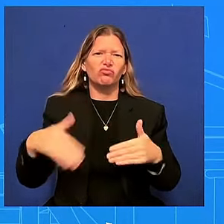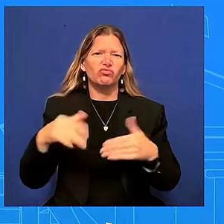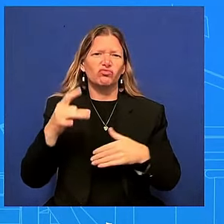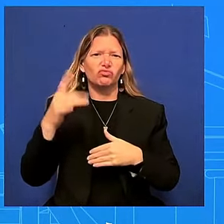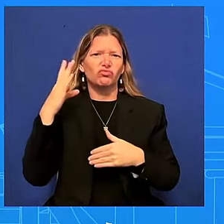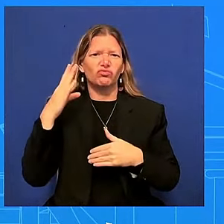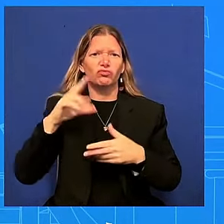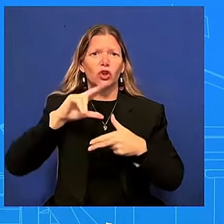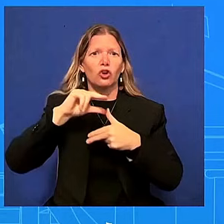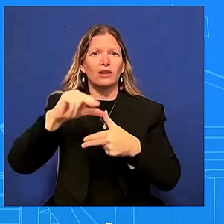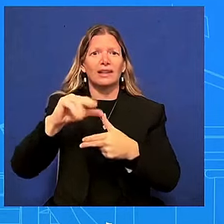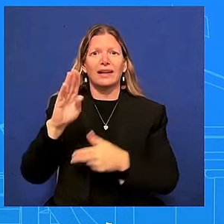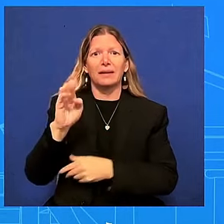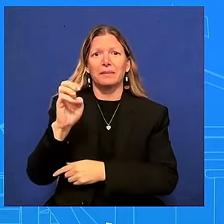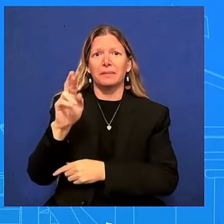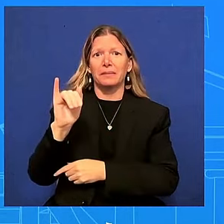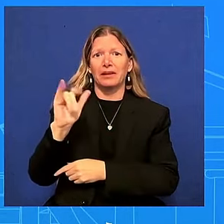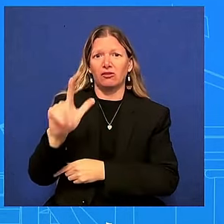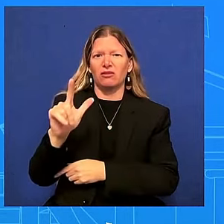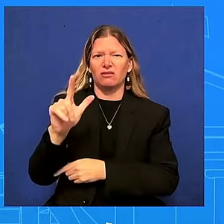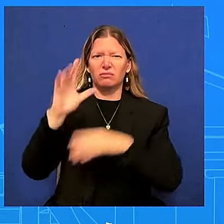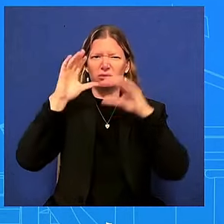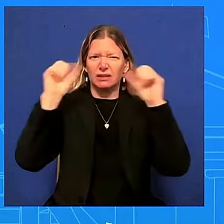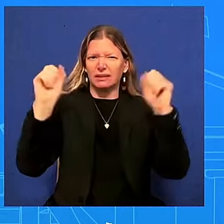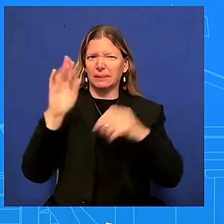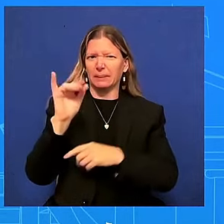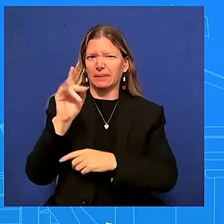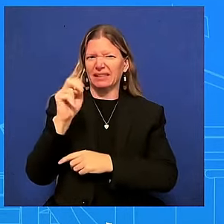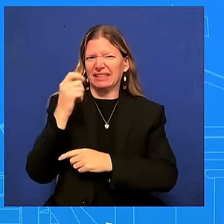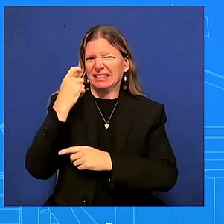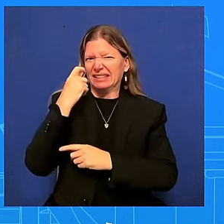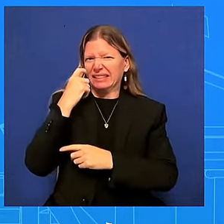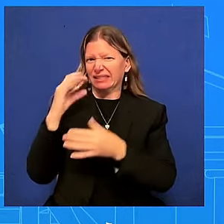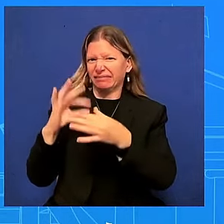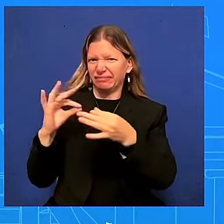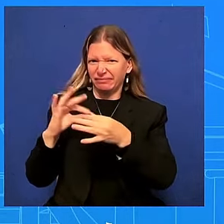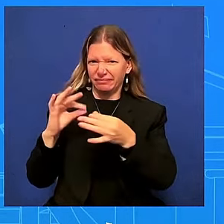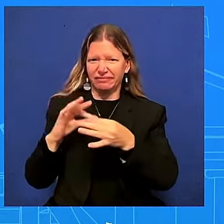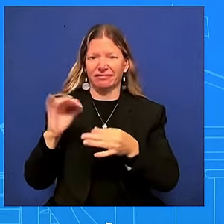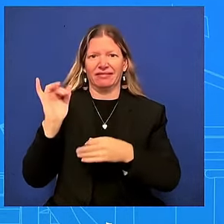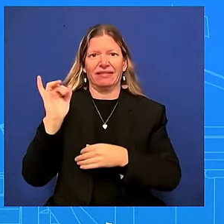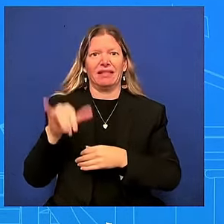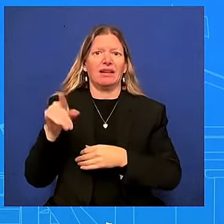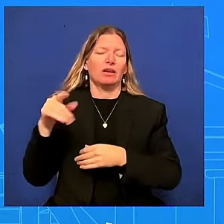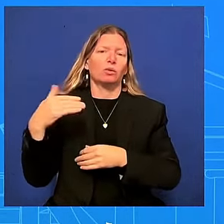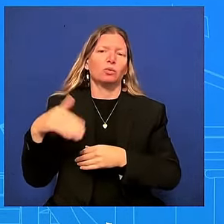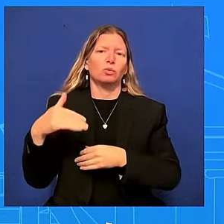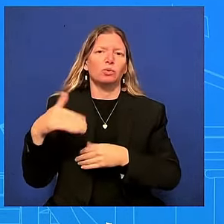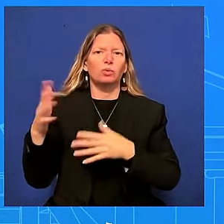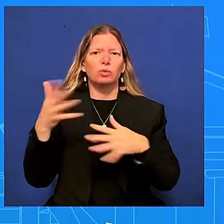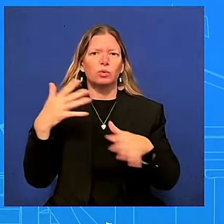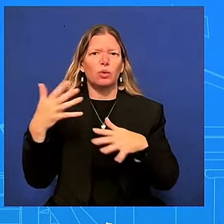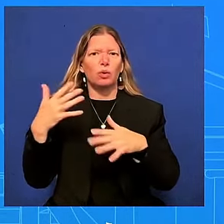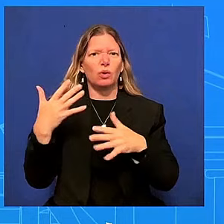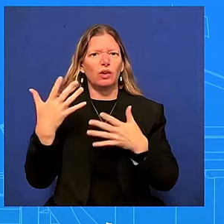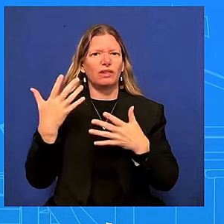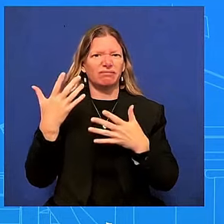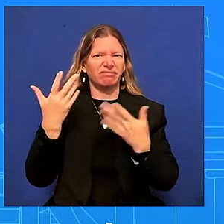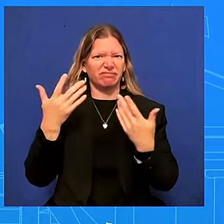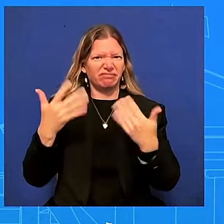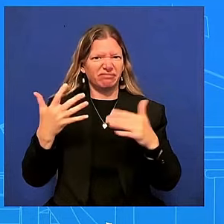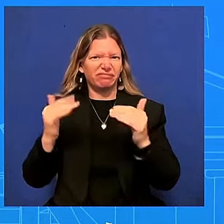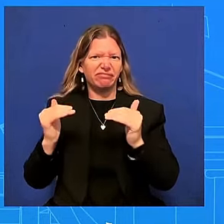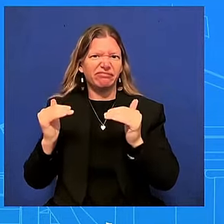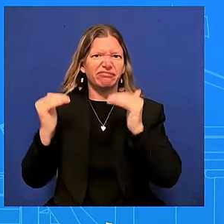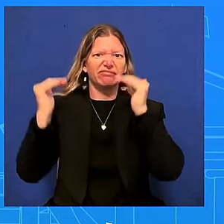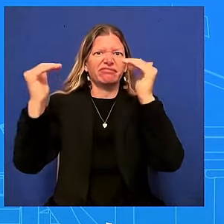this already deadly storm was upgraded to a category 5 storm as it heads towards Jamaica the president